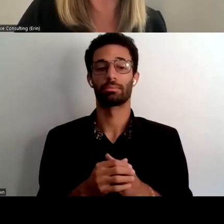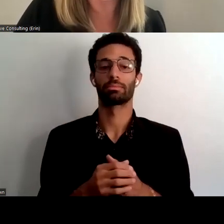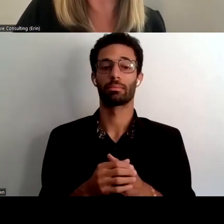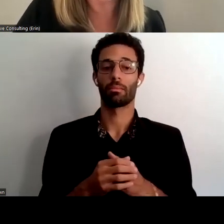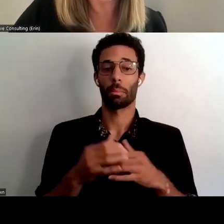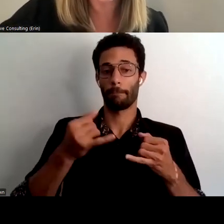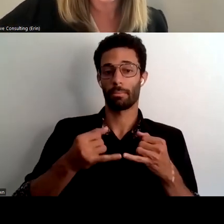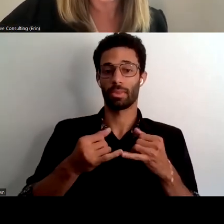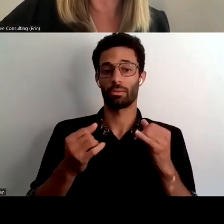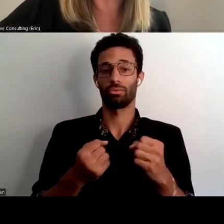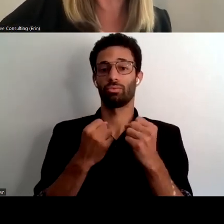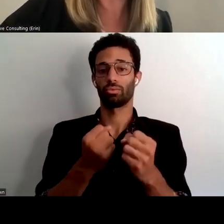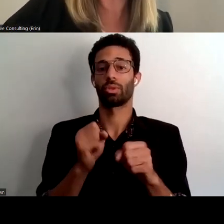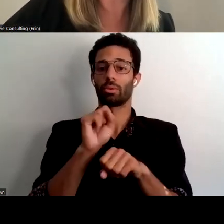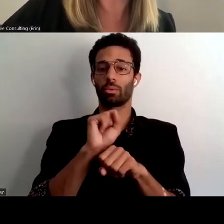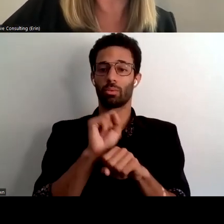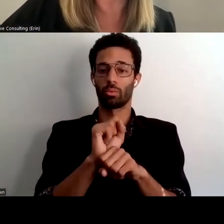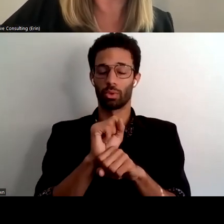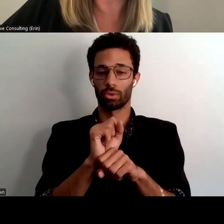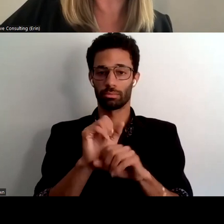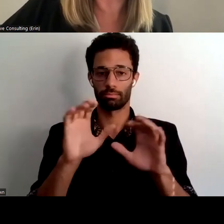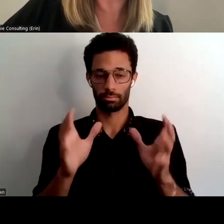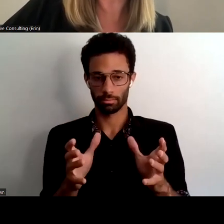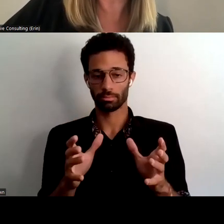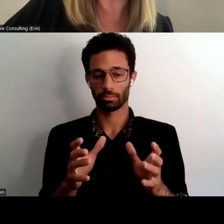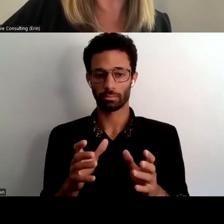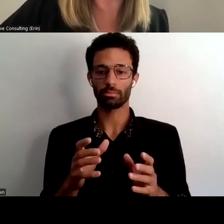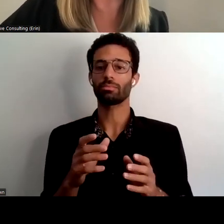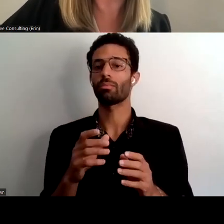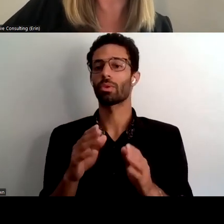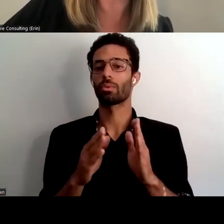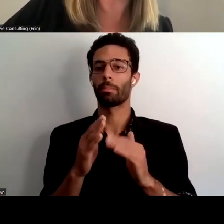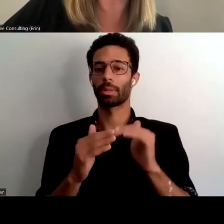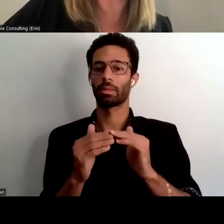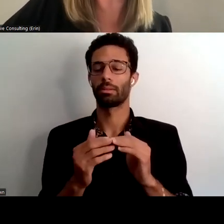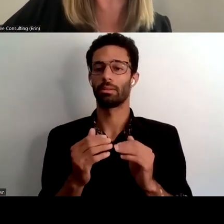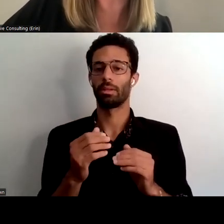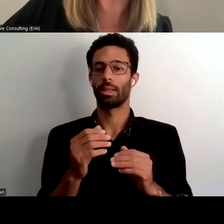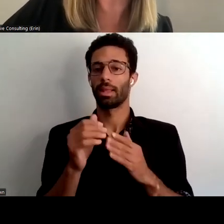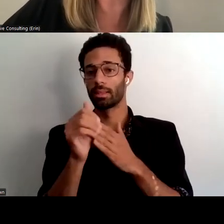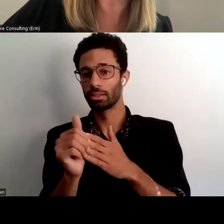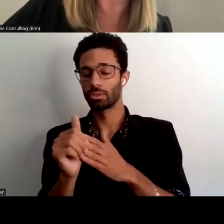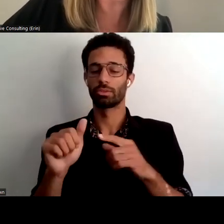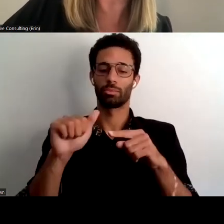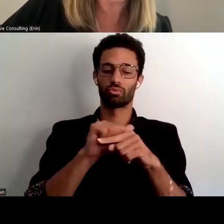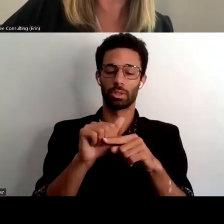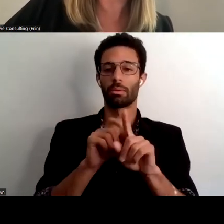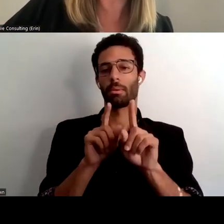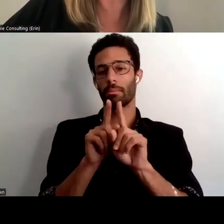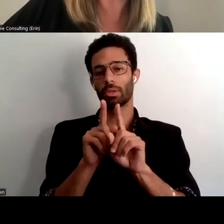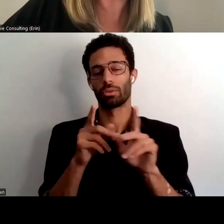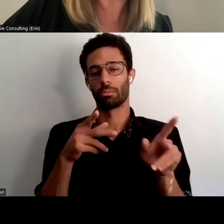strengthening the workforce uh so prioritizing and building effective leadership through training uh perhaps mentorship opportunities